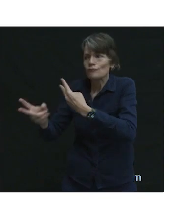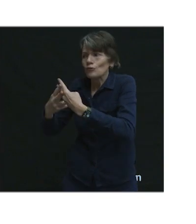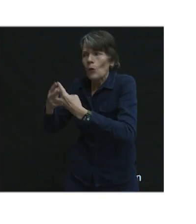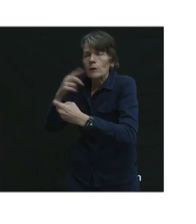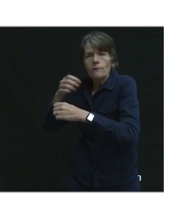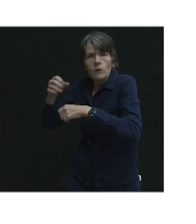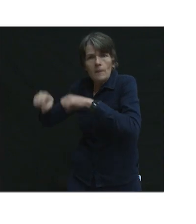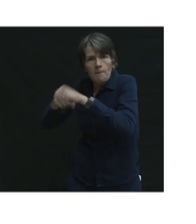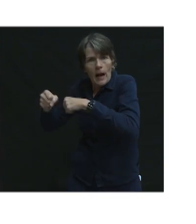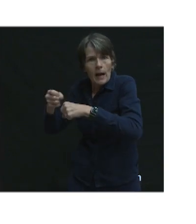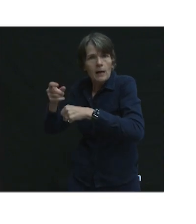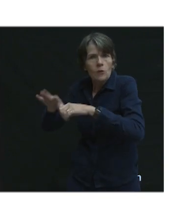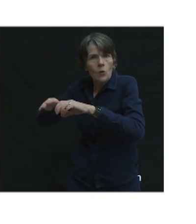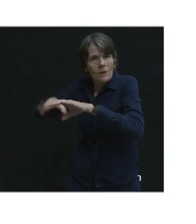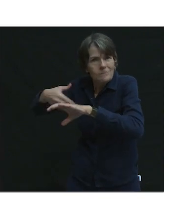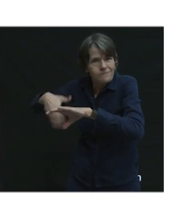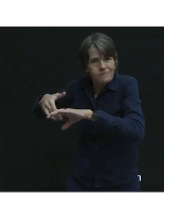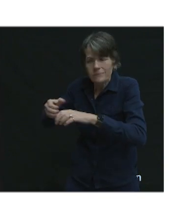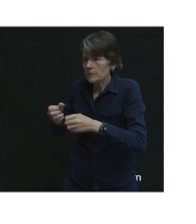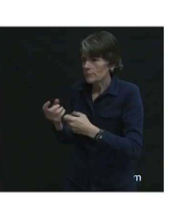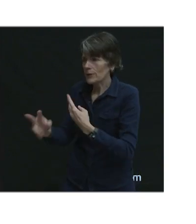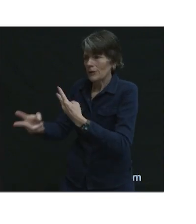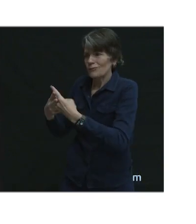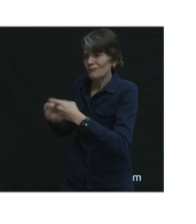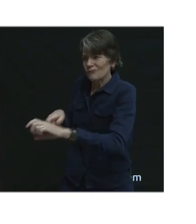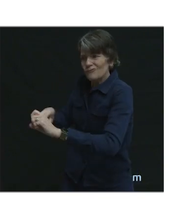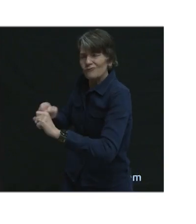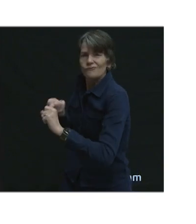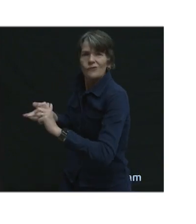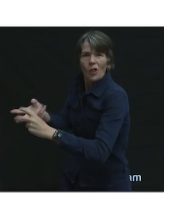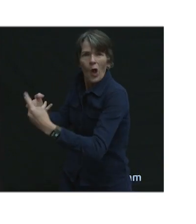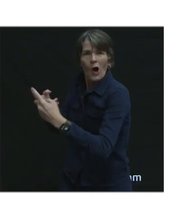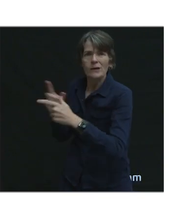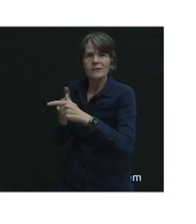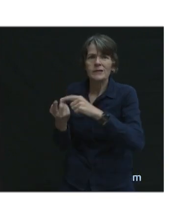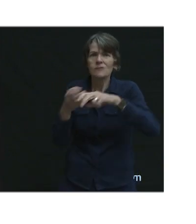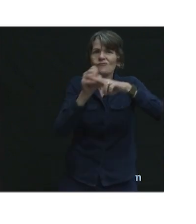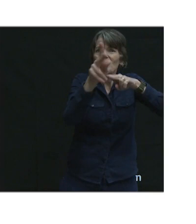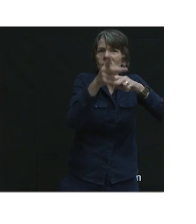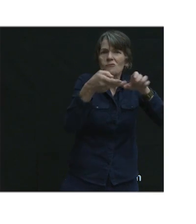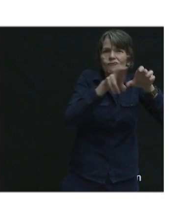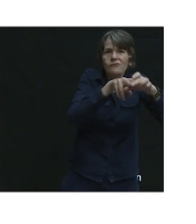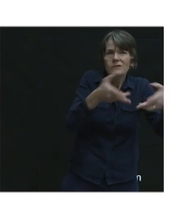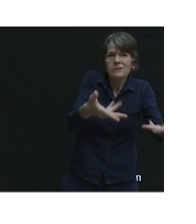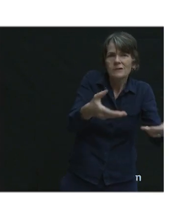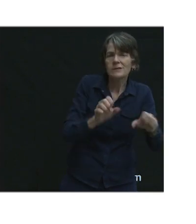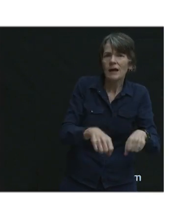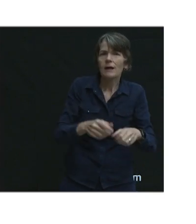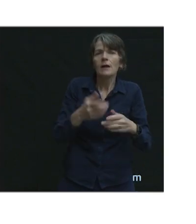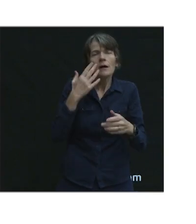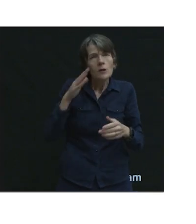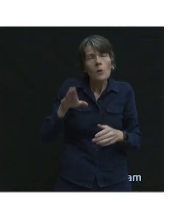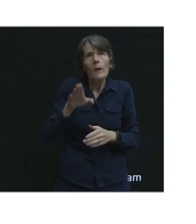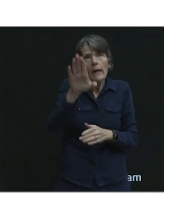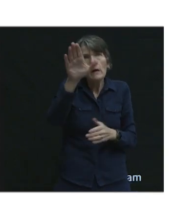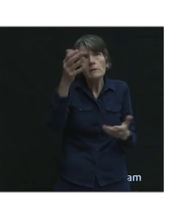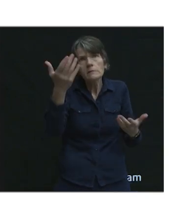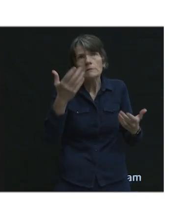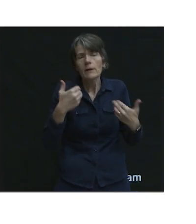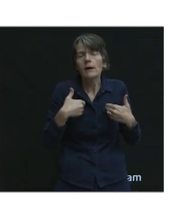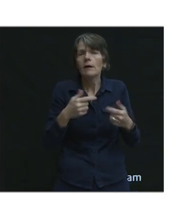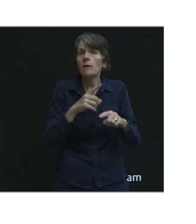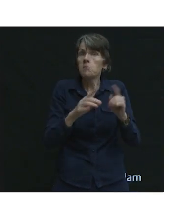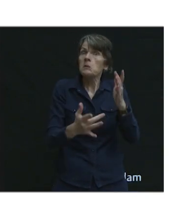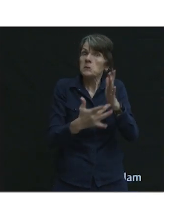for micromobility at those transit stations. I mentioned the hills in Coquitlam, they're there. The technology solutions are really